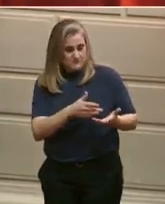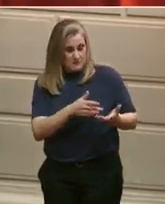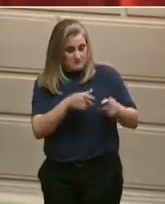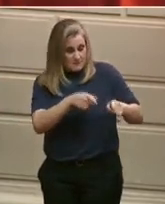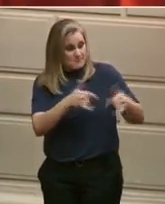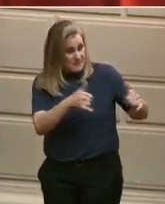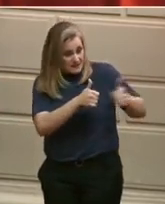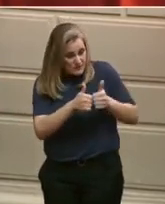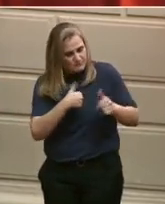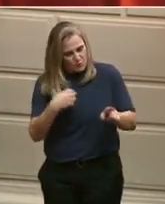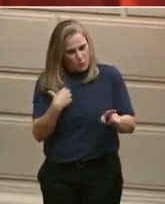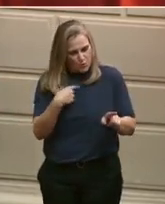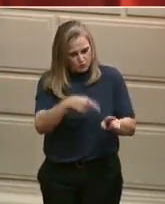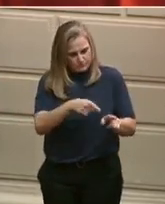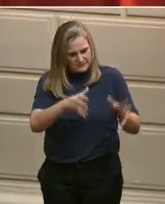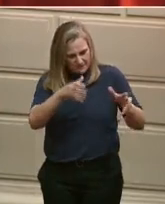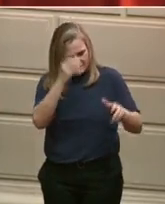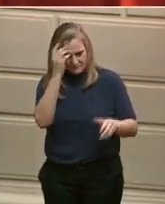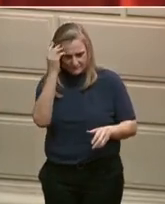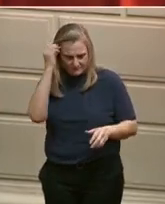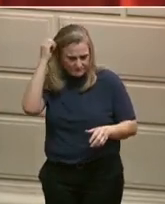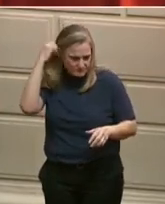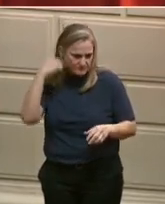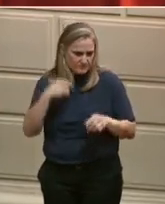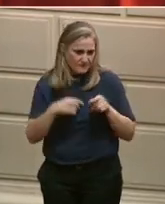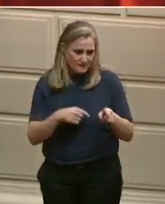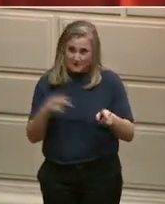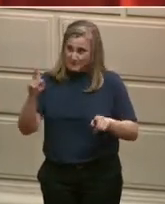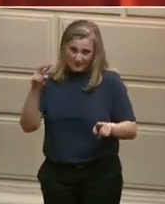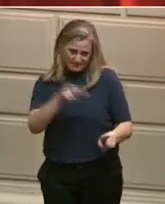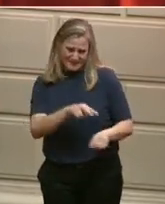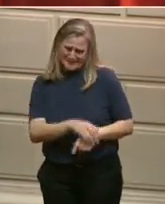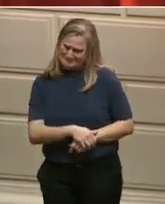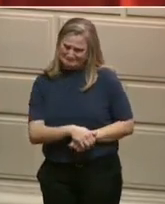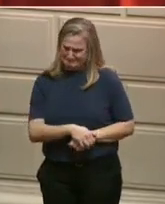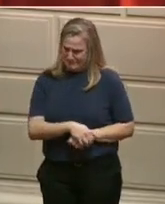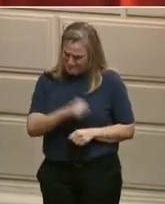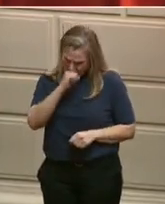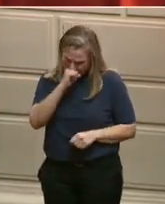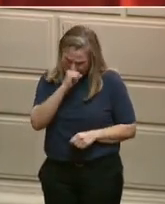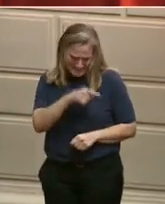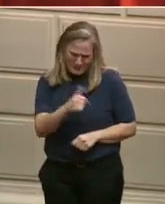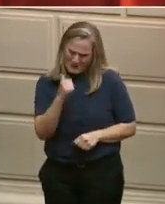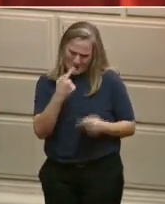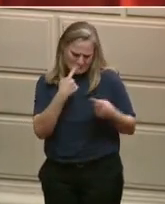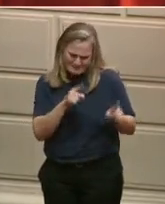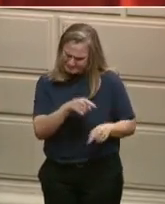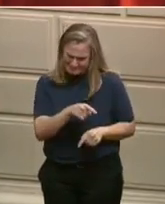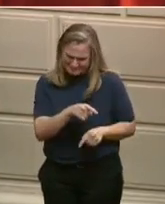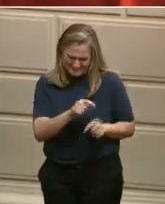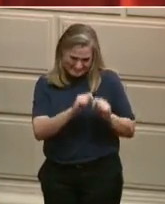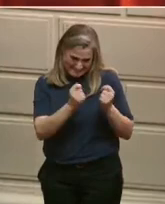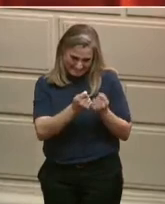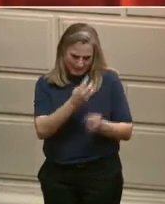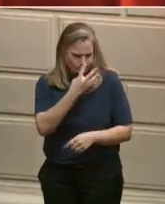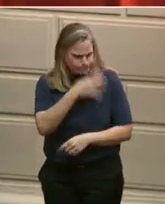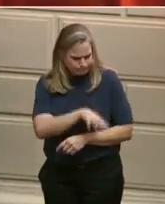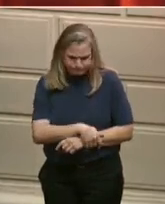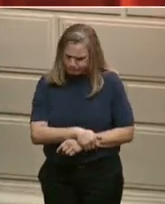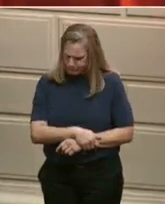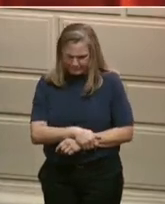no one thought they could succeed. They were underestimated as a team and as individuals.